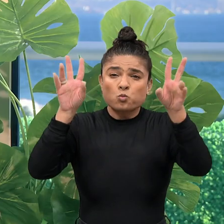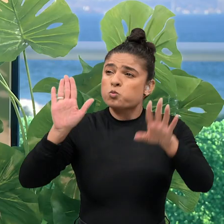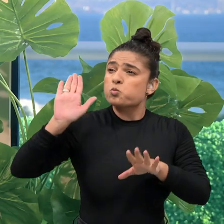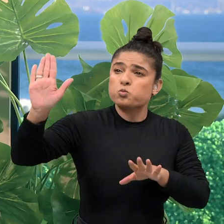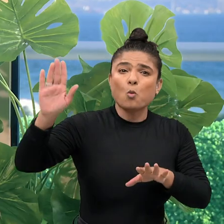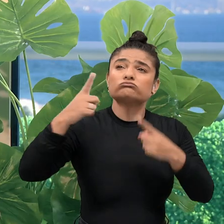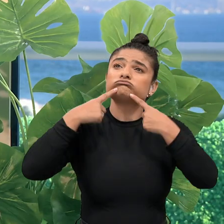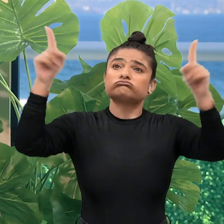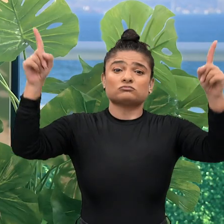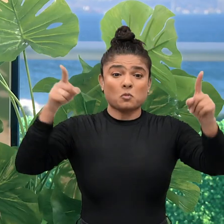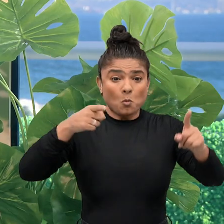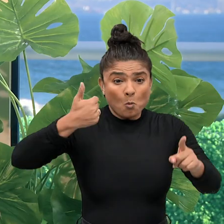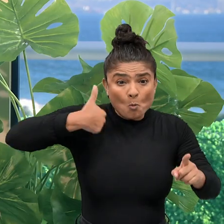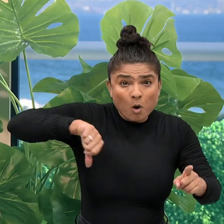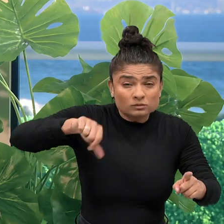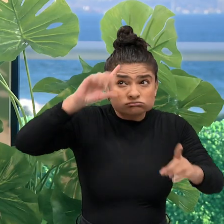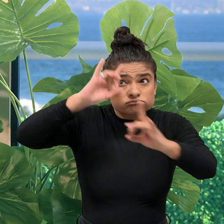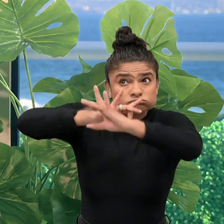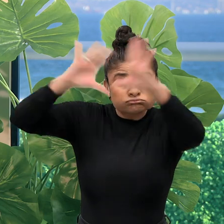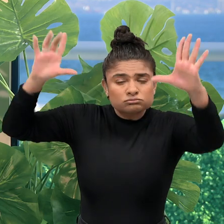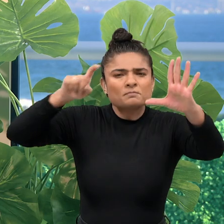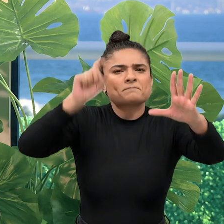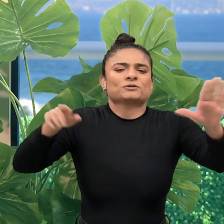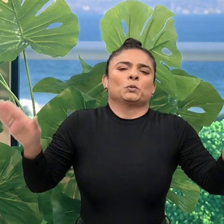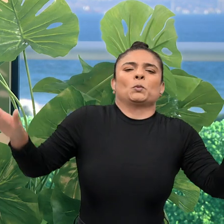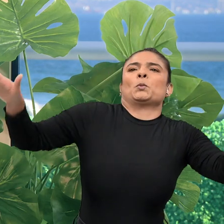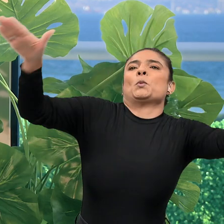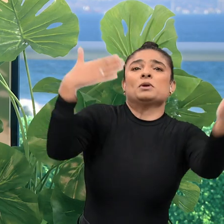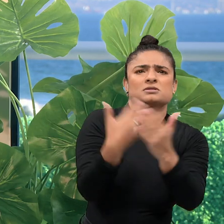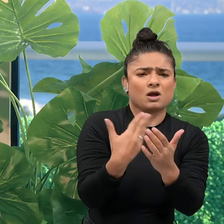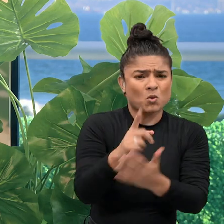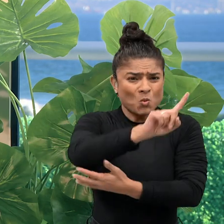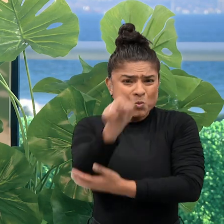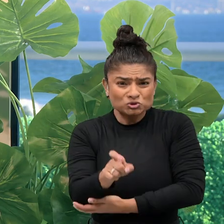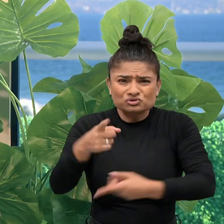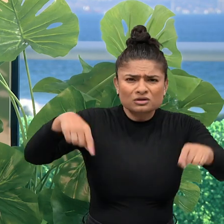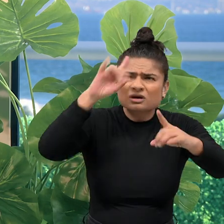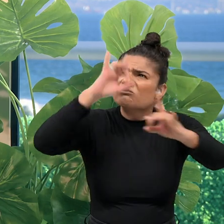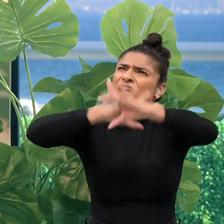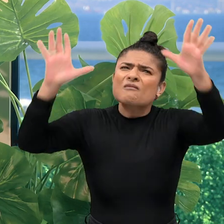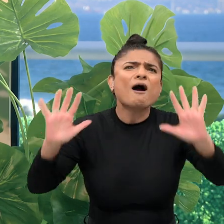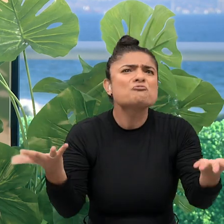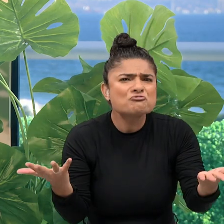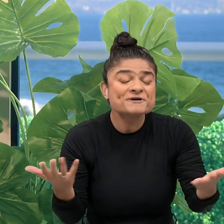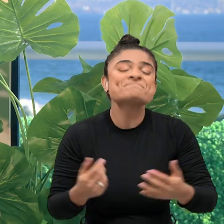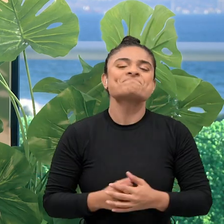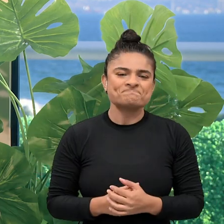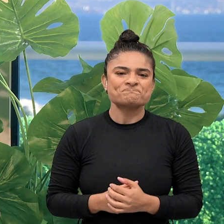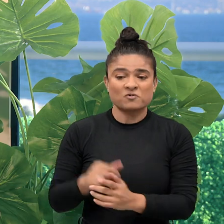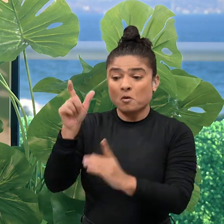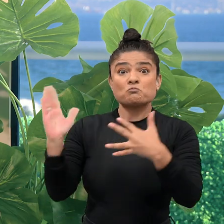One of my favorite quotes from her is, first you dream and then you fly. The question is, how big are you dreaming?